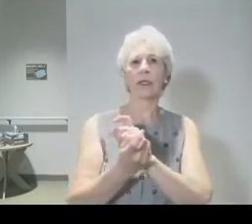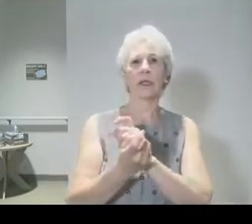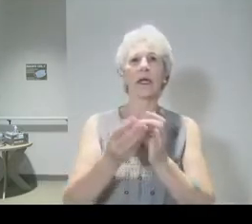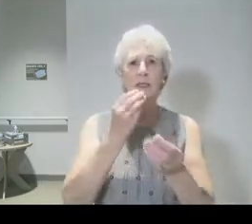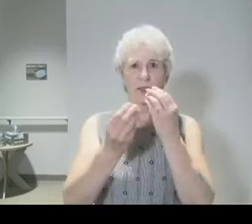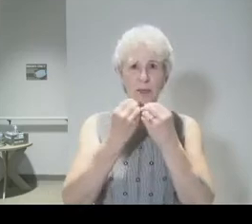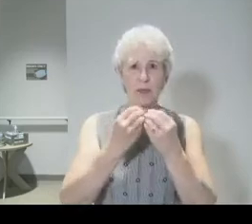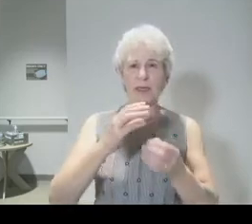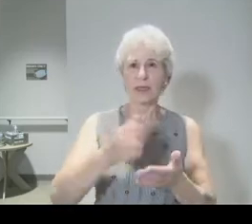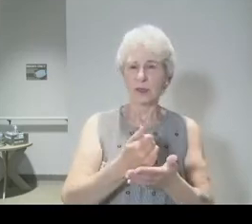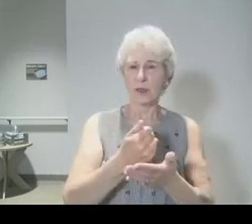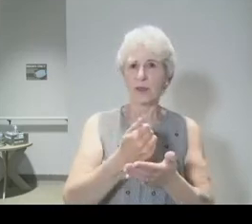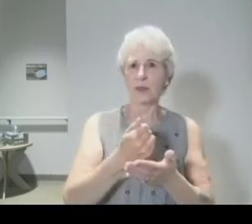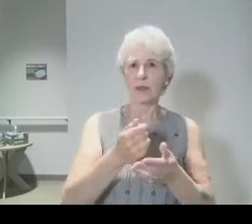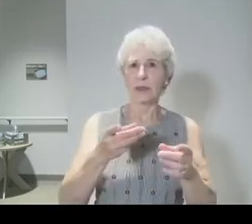the Ephekamen